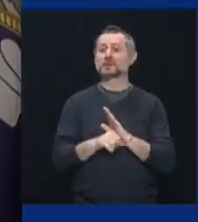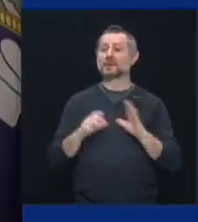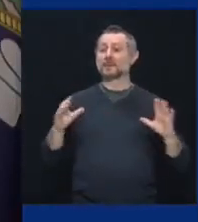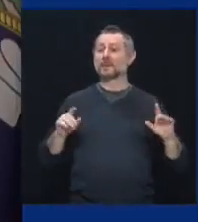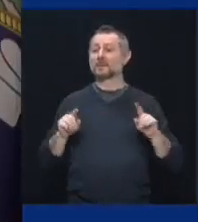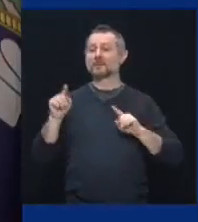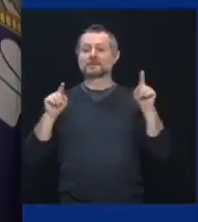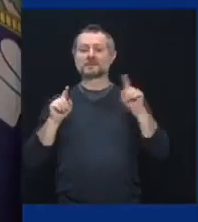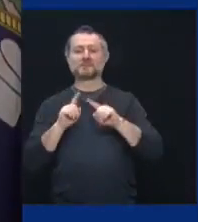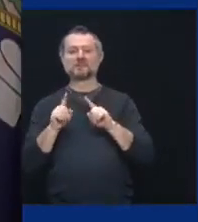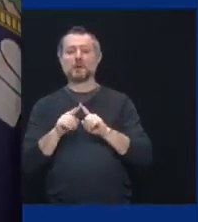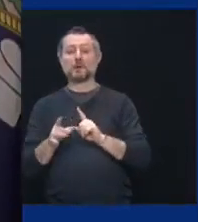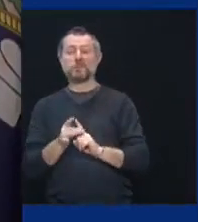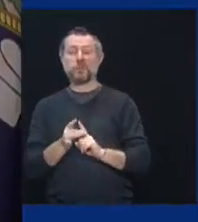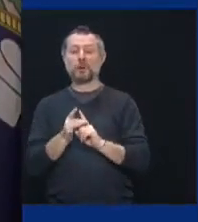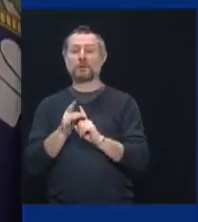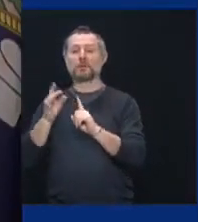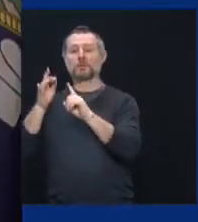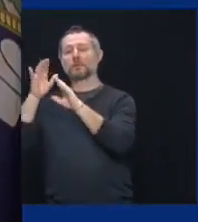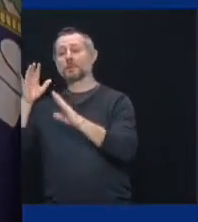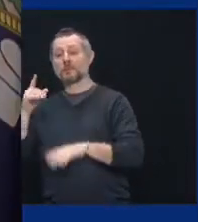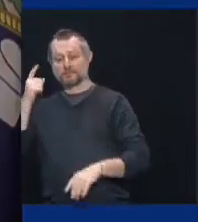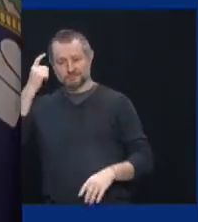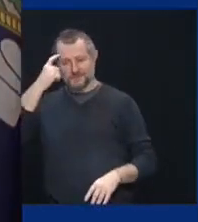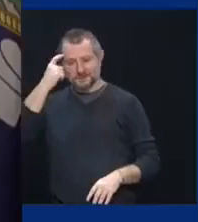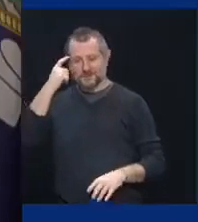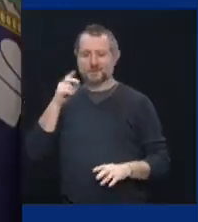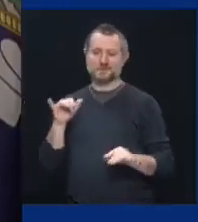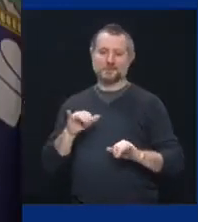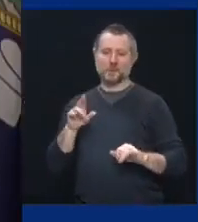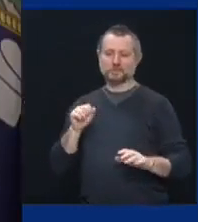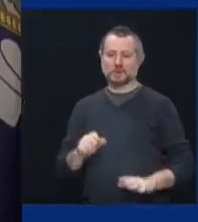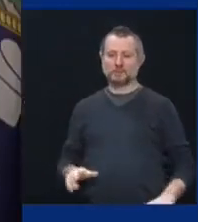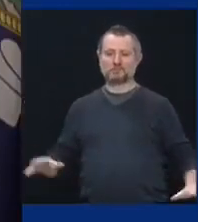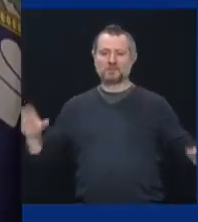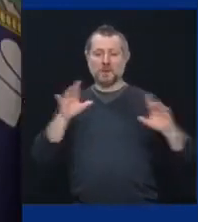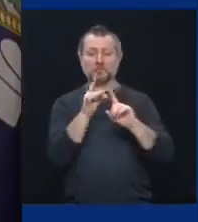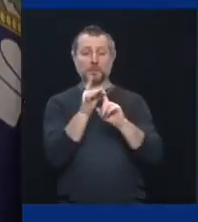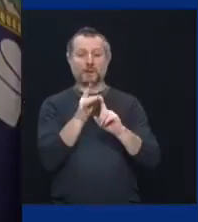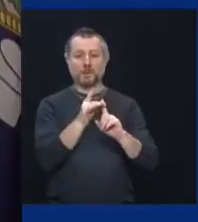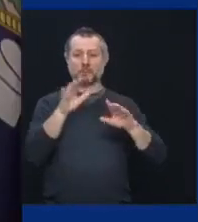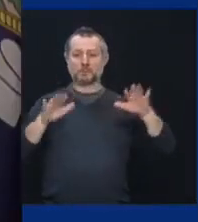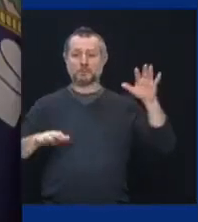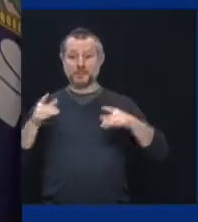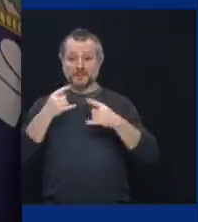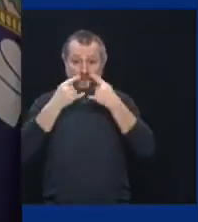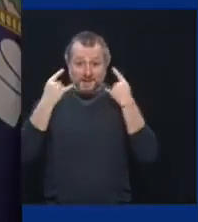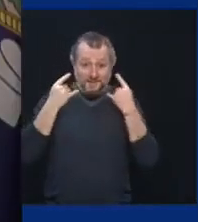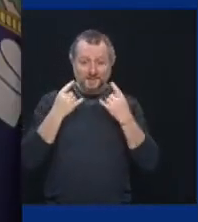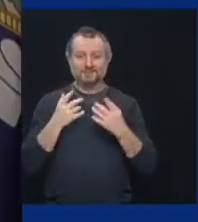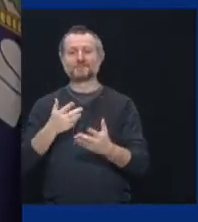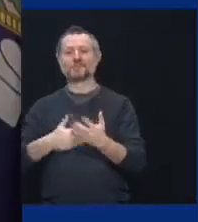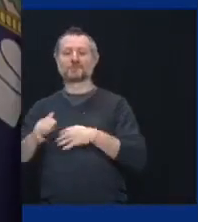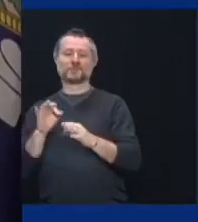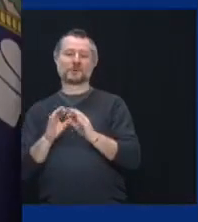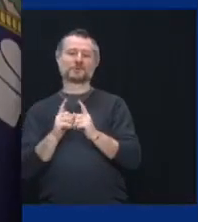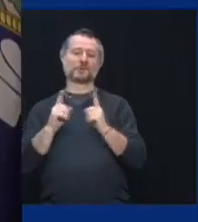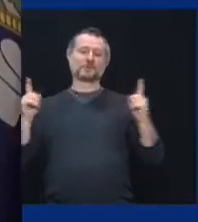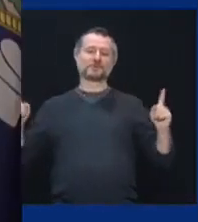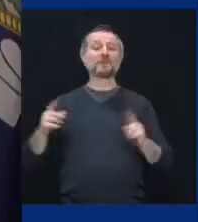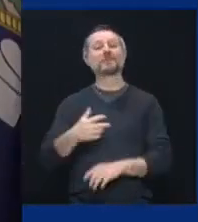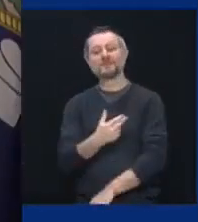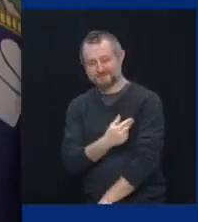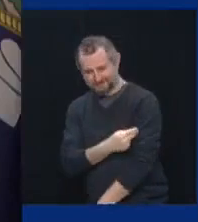rates. It's about being smart. The mask, the social distancing, get vaccinated, keep those numbers going